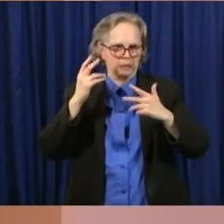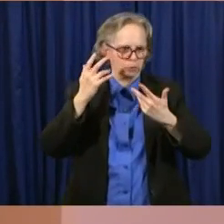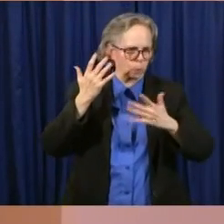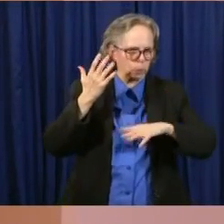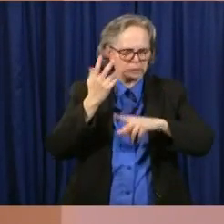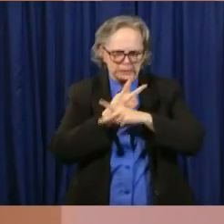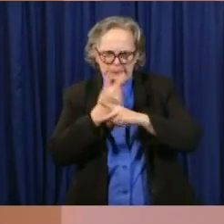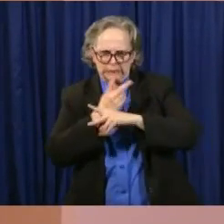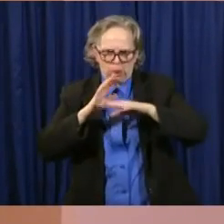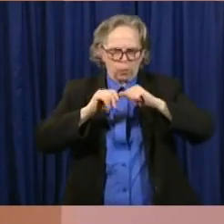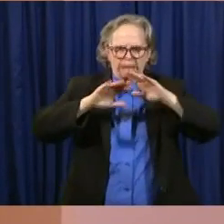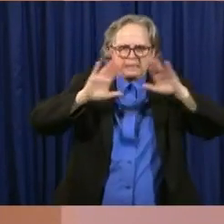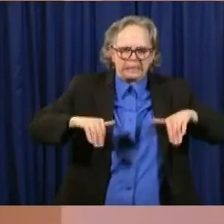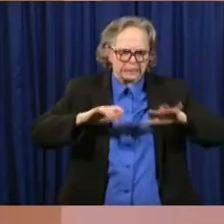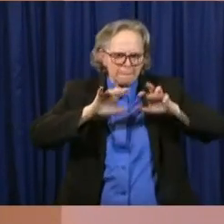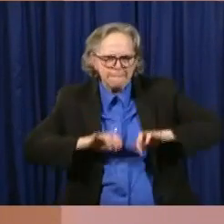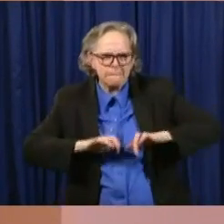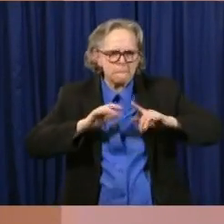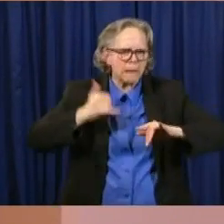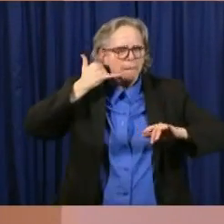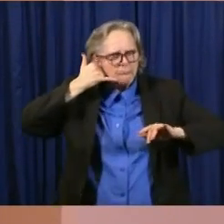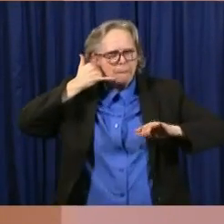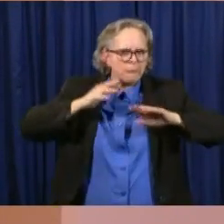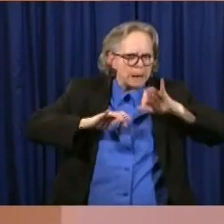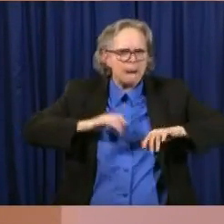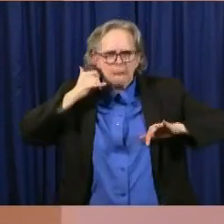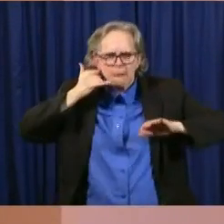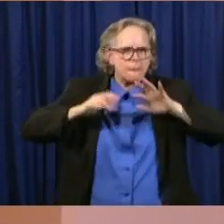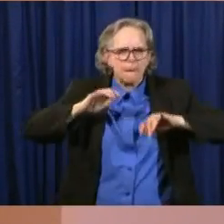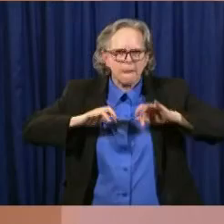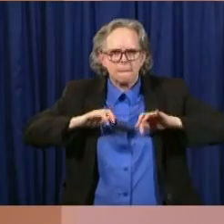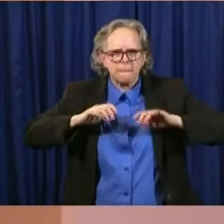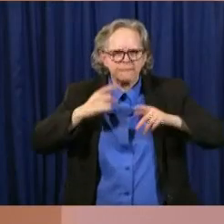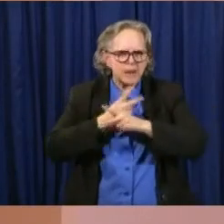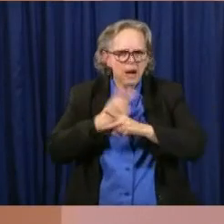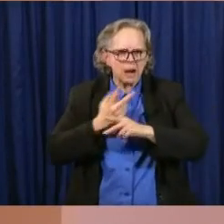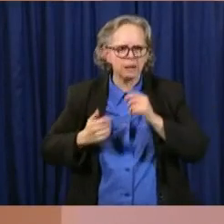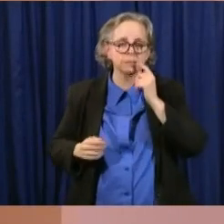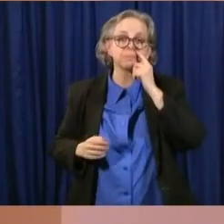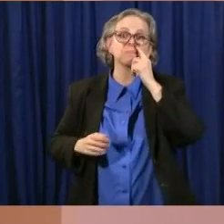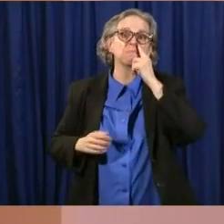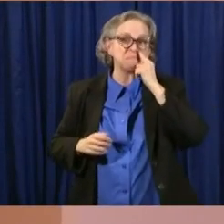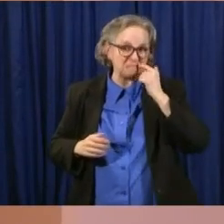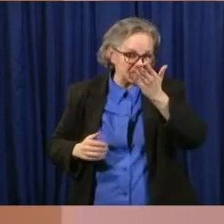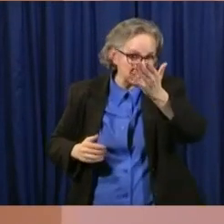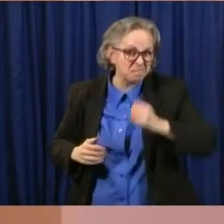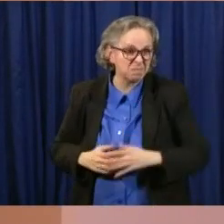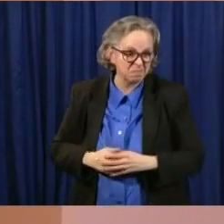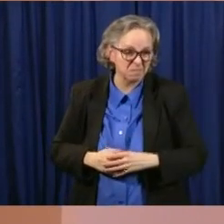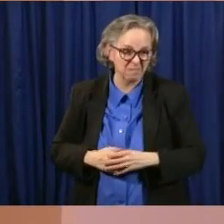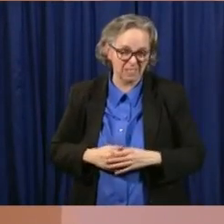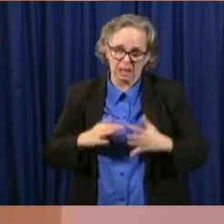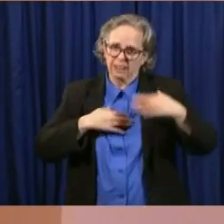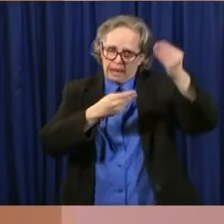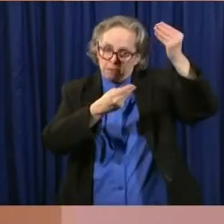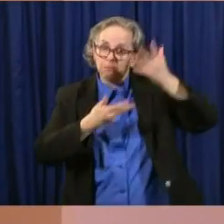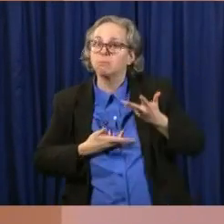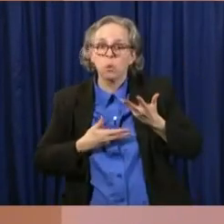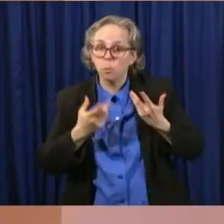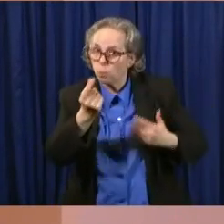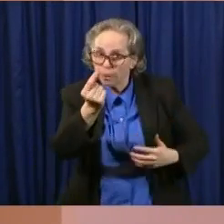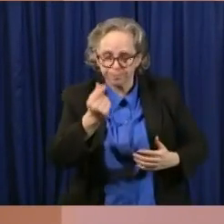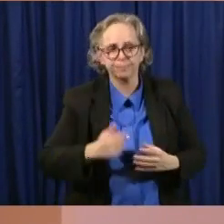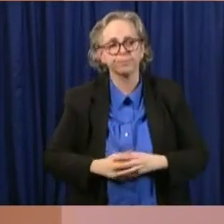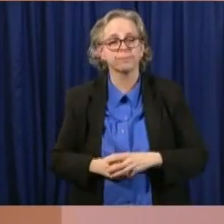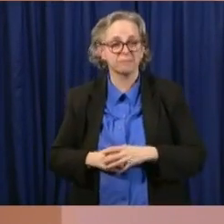the unemployment comp system. This is what I was promised will happen over the course of, um, will